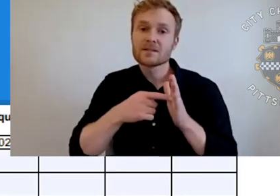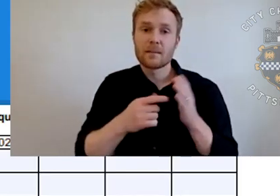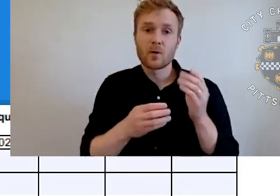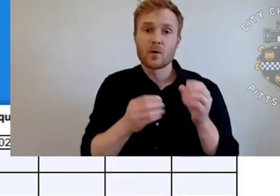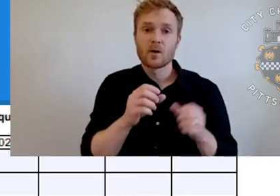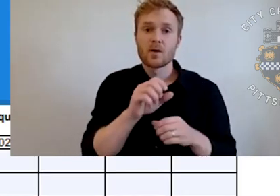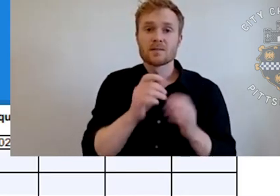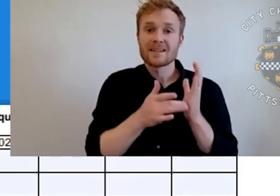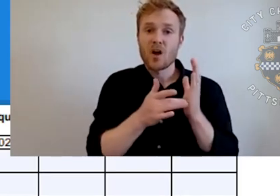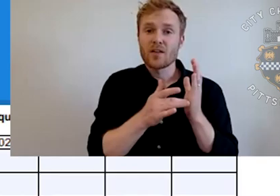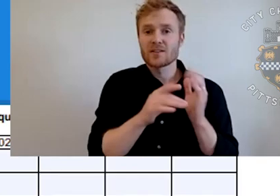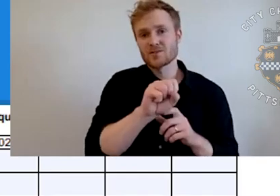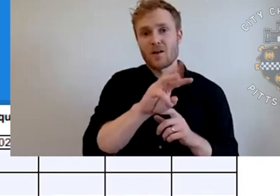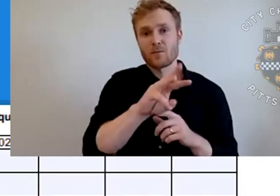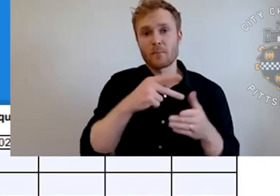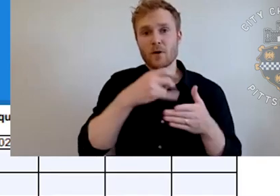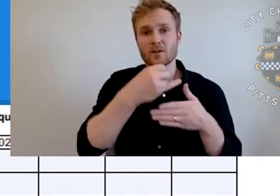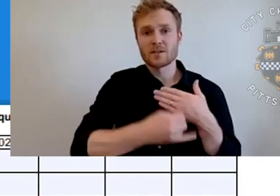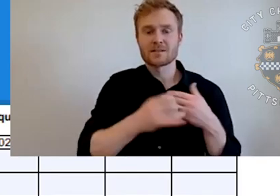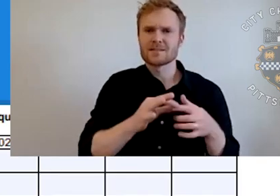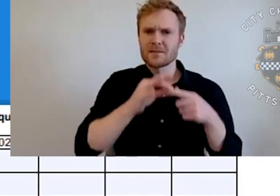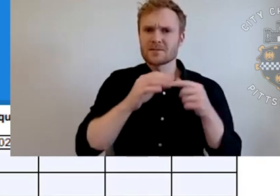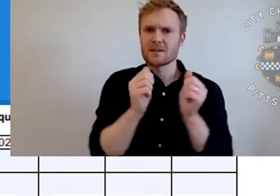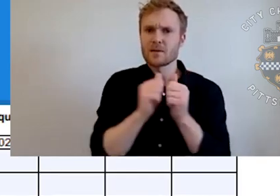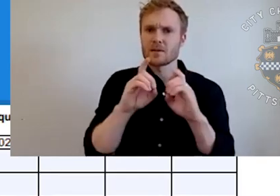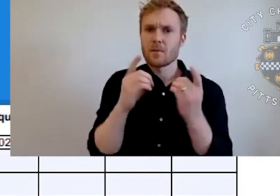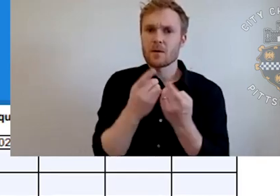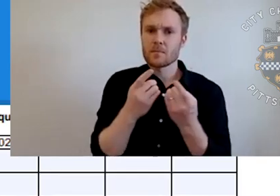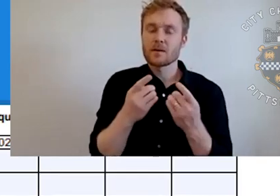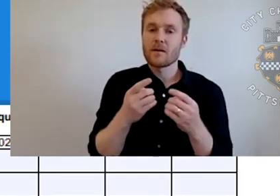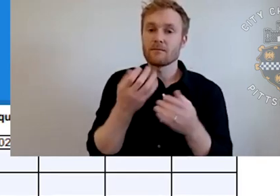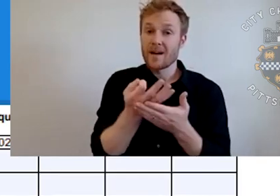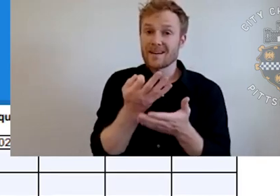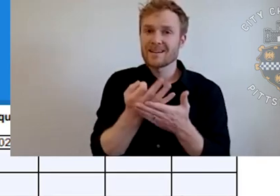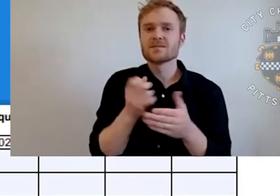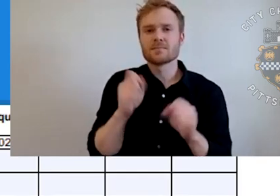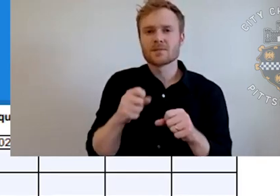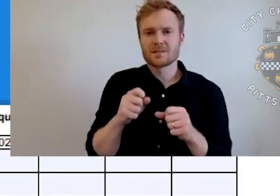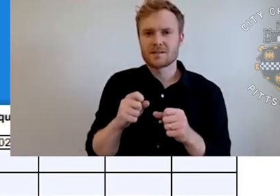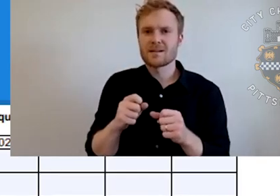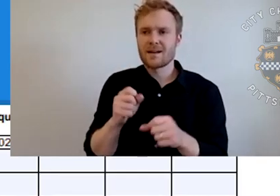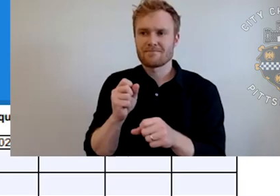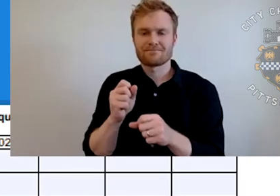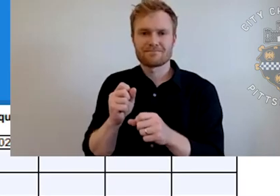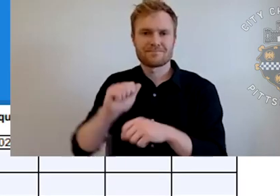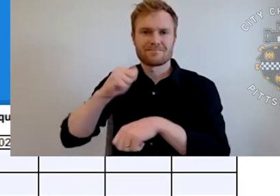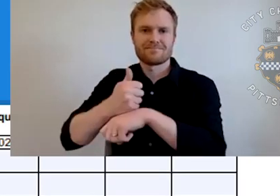software projects, especially with our Department of Finance, that were able to automate some processes and save us a lot of time and money.